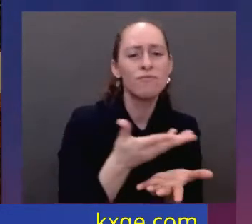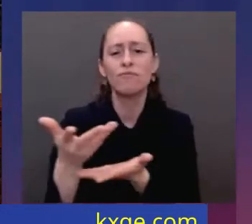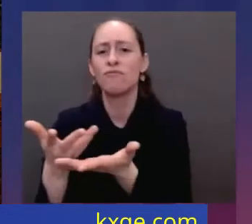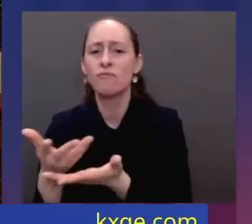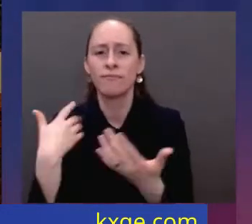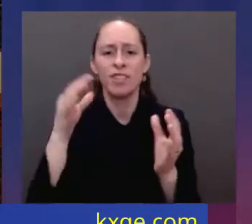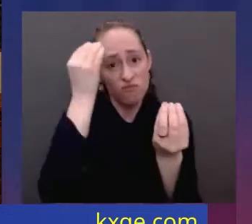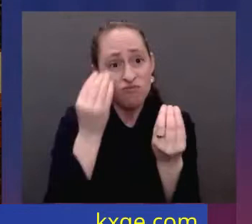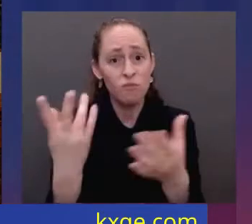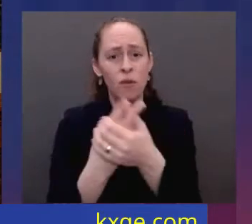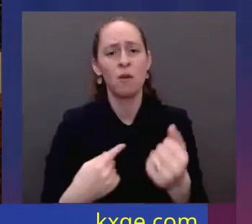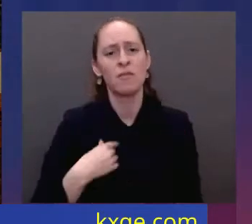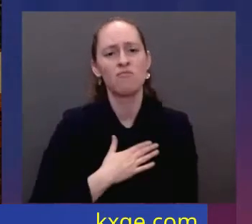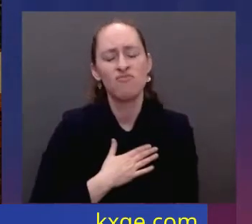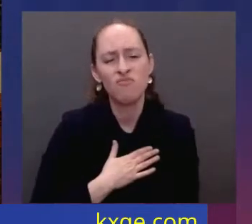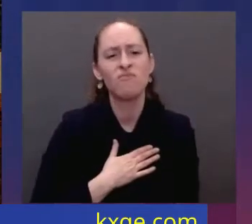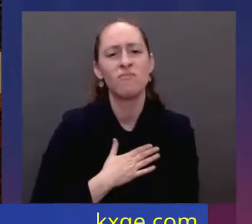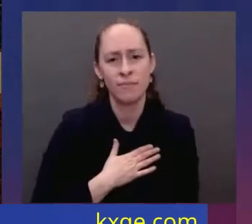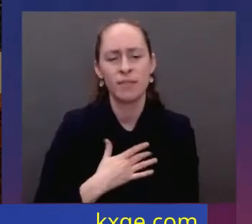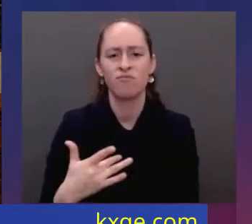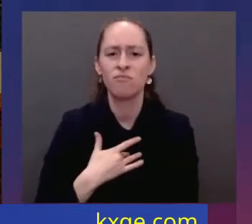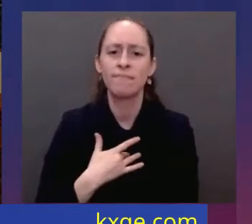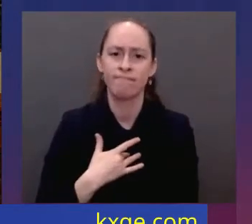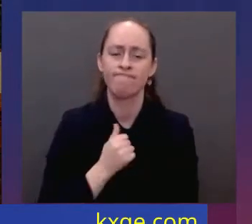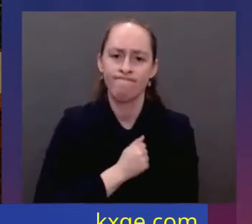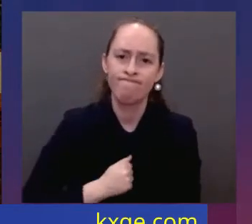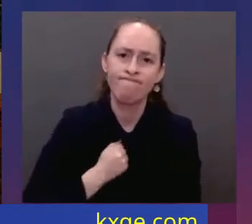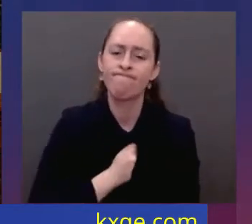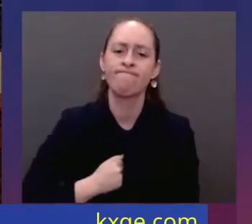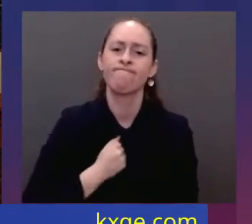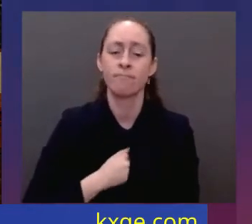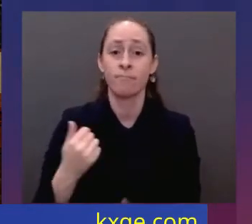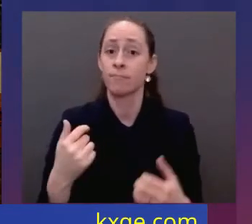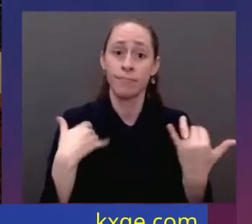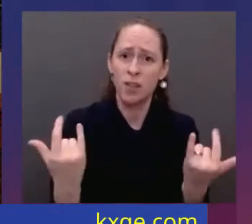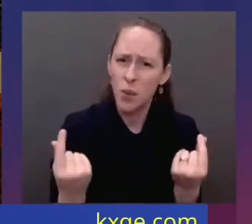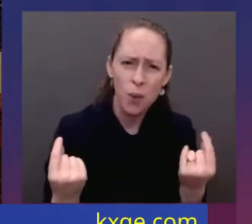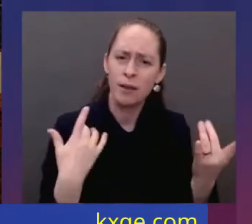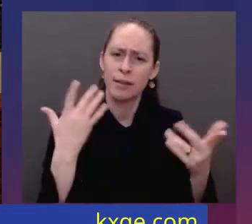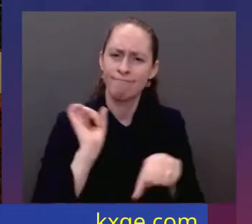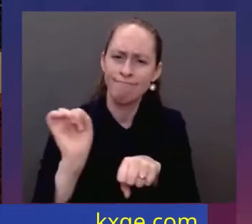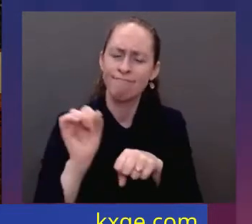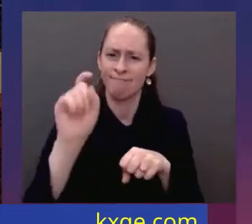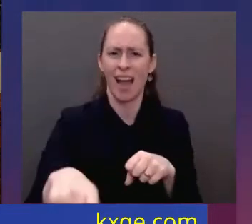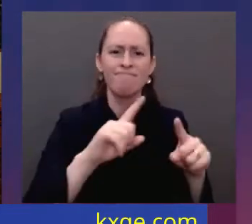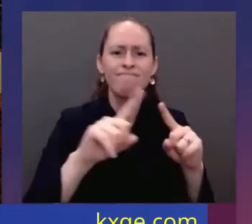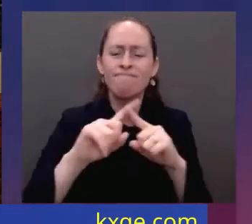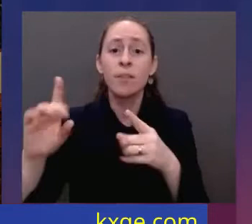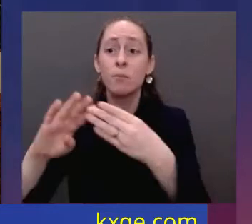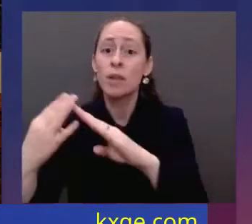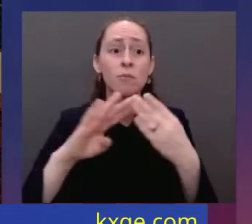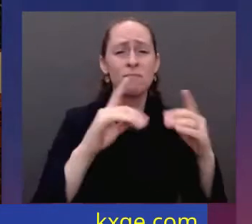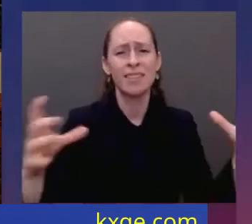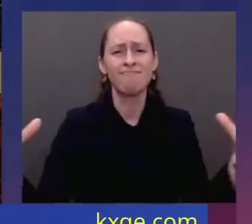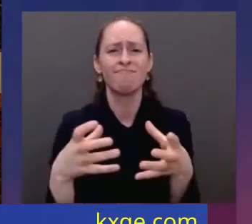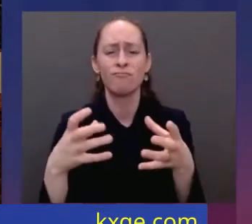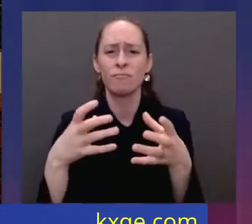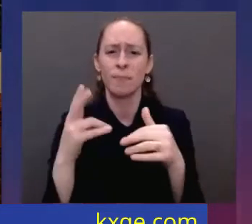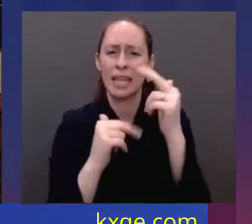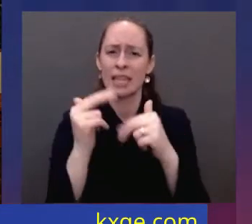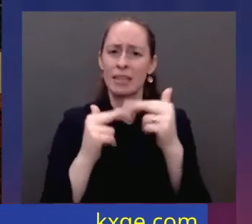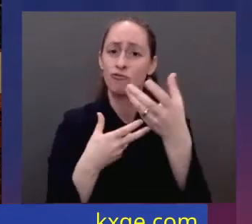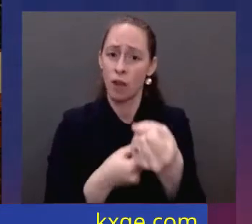will carry on their mission to restore the trust and safety that every community deserves. Like some of you that have been around for a while, I've worked with you on these issues for a long time.